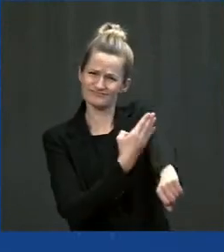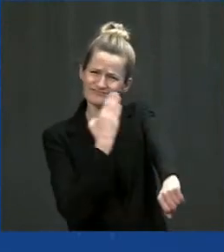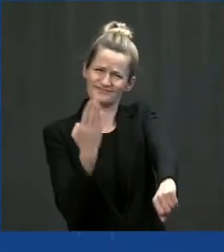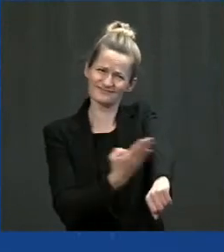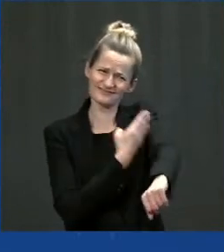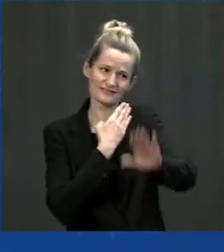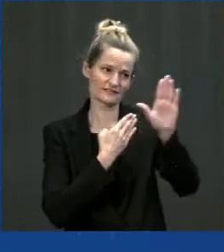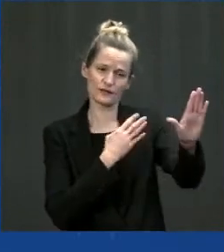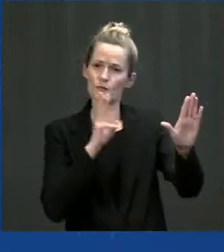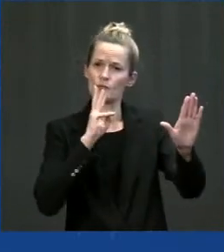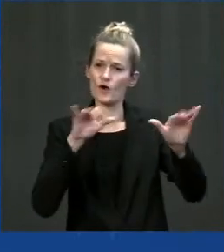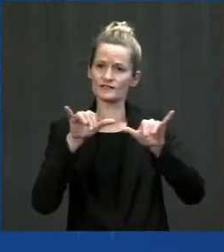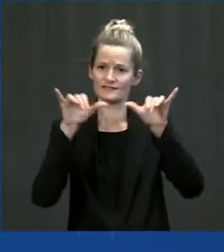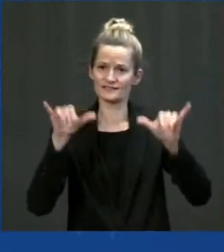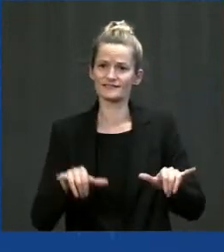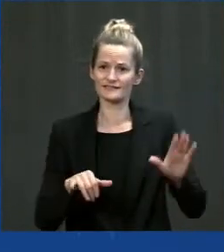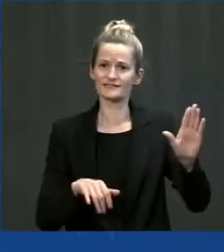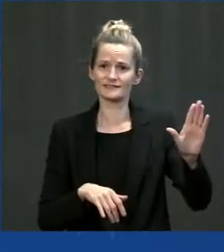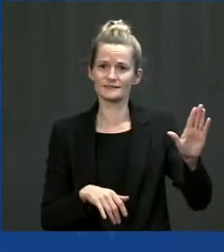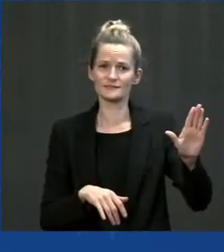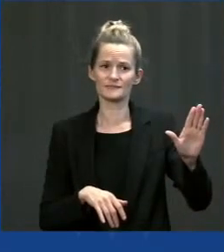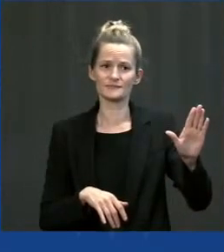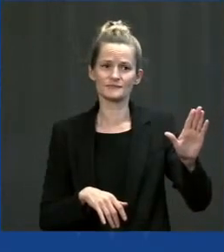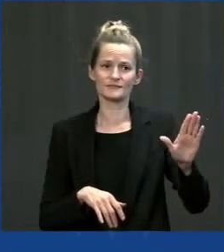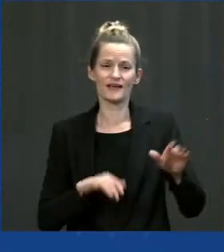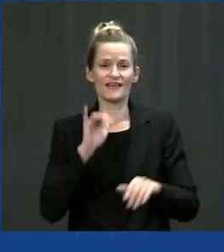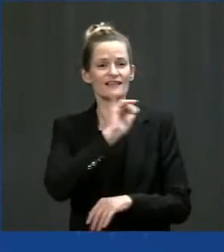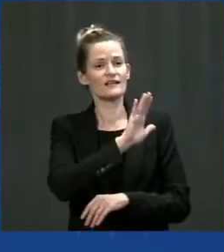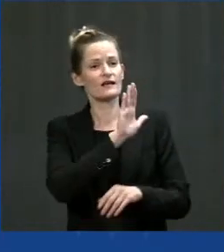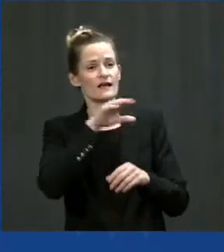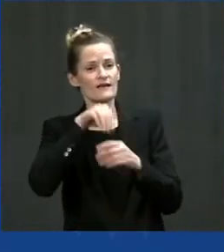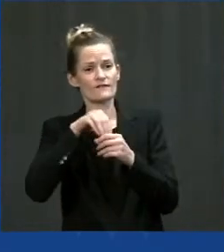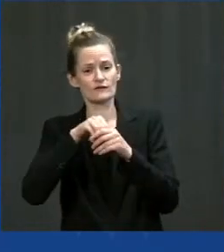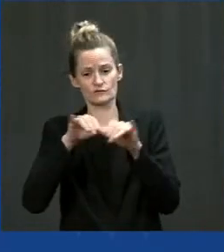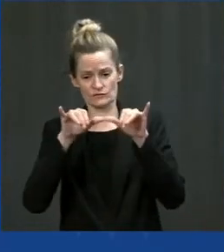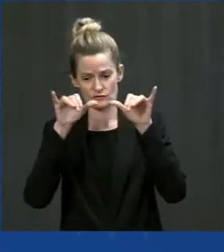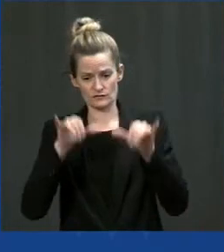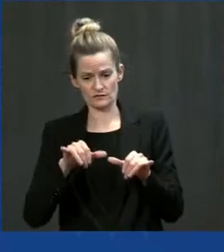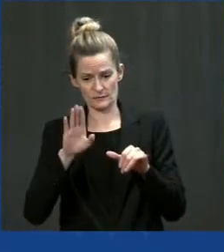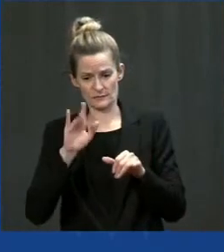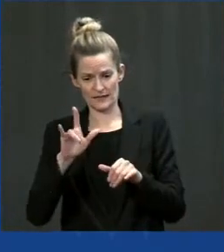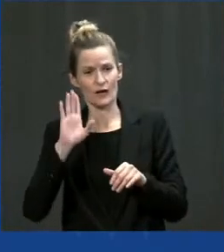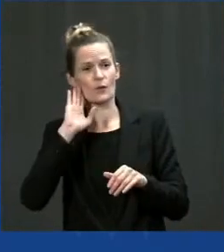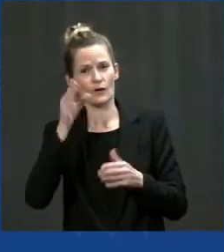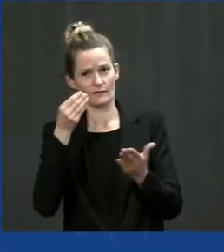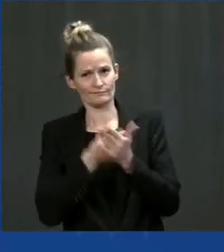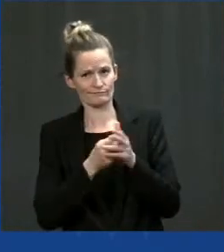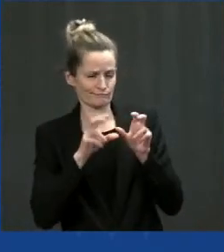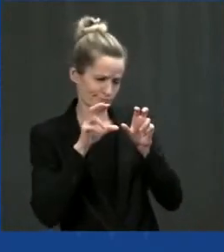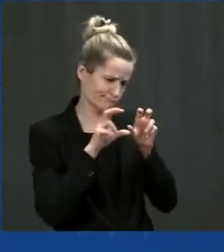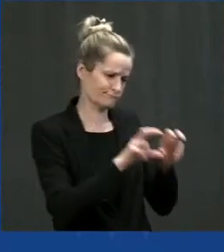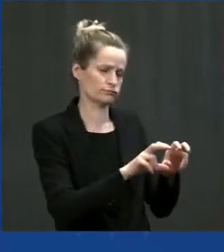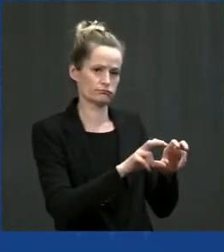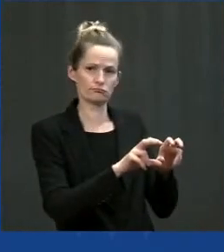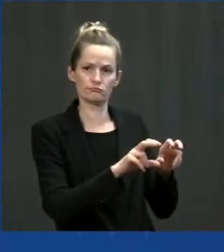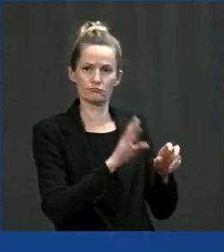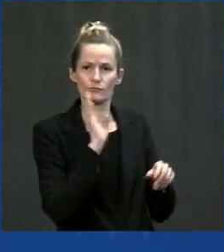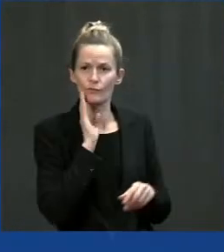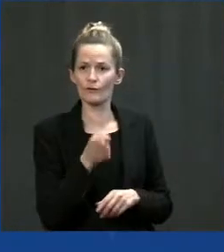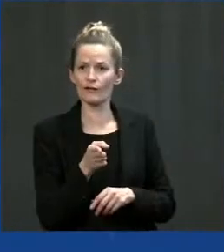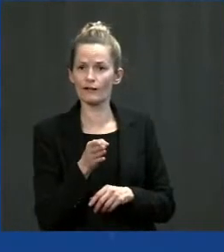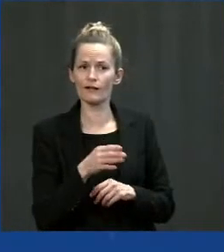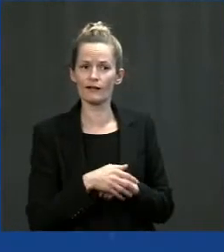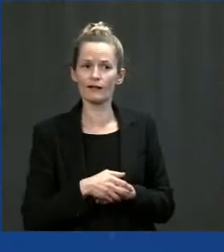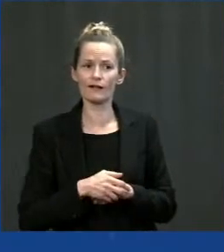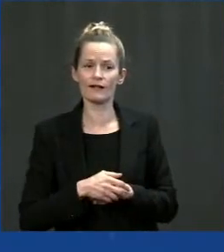in investment to ensure clean, safe drinking water. And it's a right of all communities, as you point out. the bill would eliminate